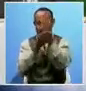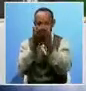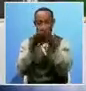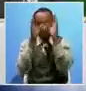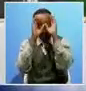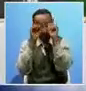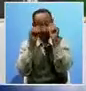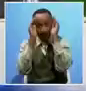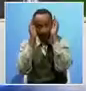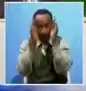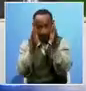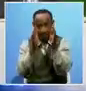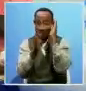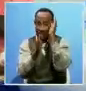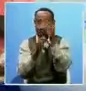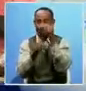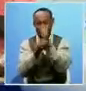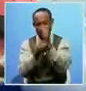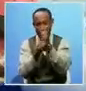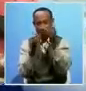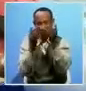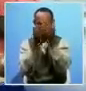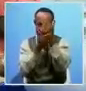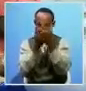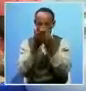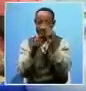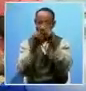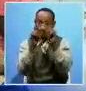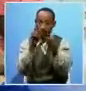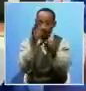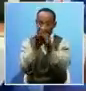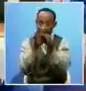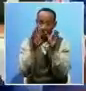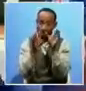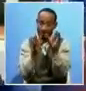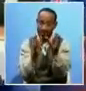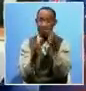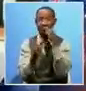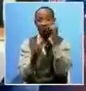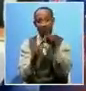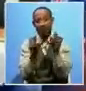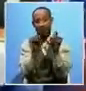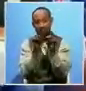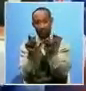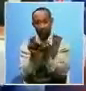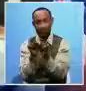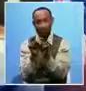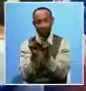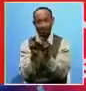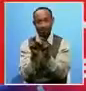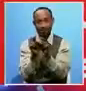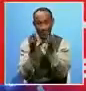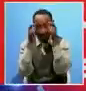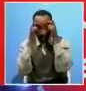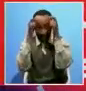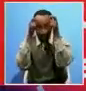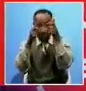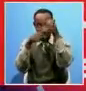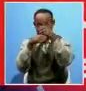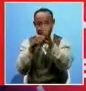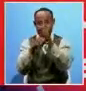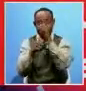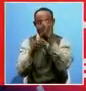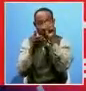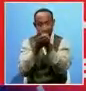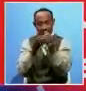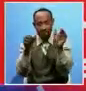has committed that they will do their part. But as private sector, we have to take on the mantle to ensure that we are